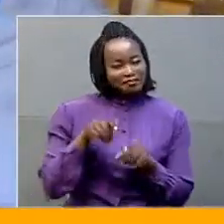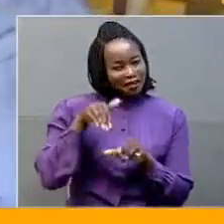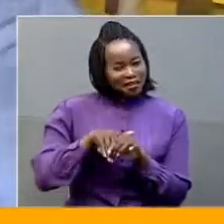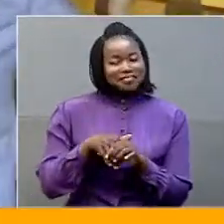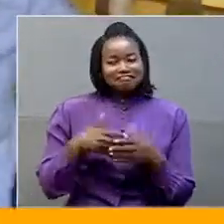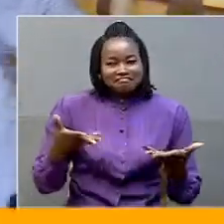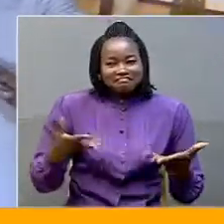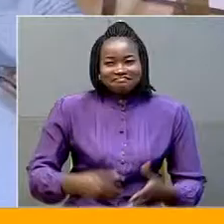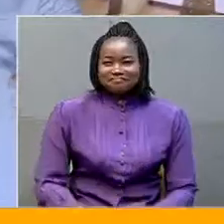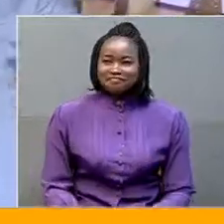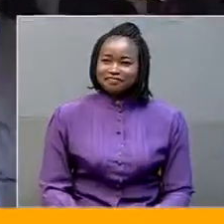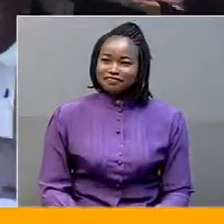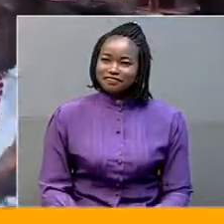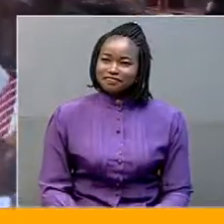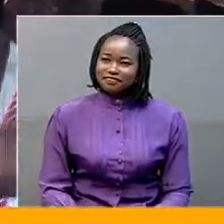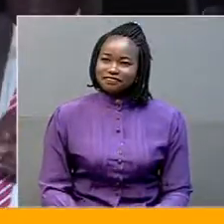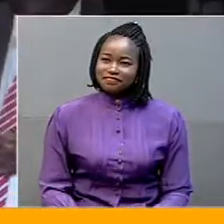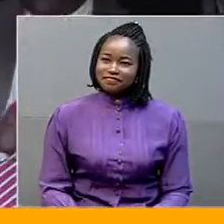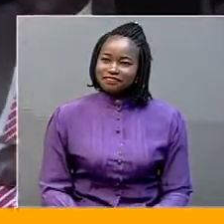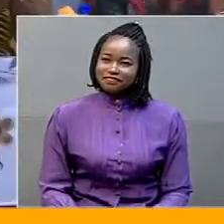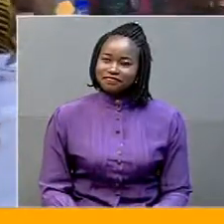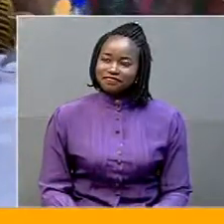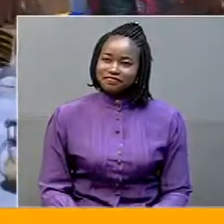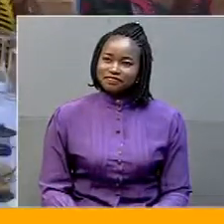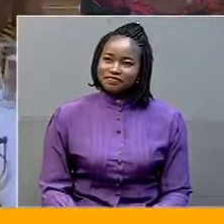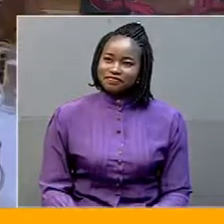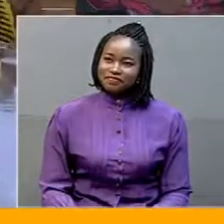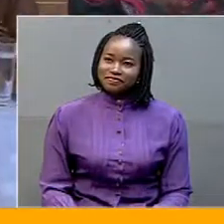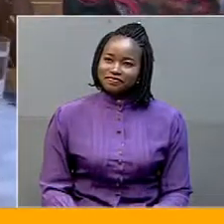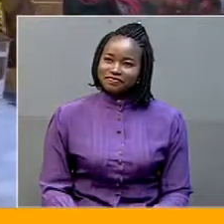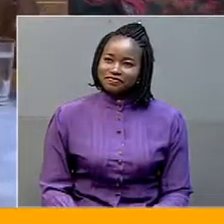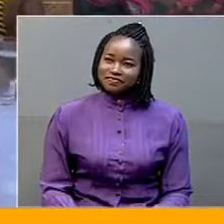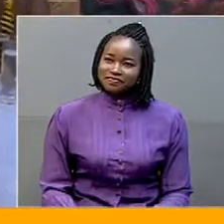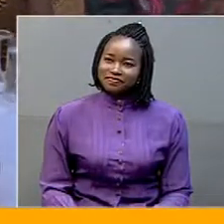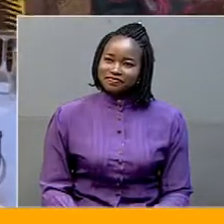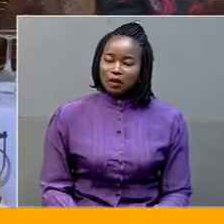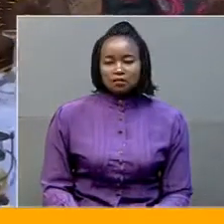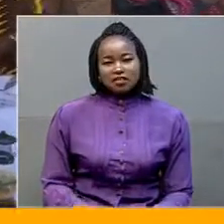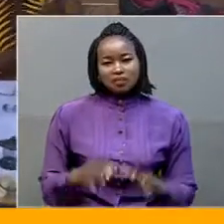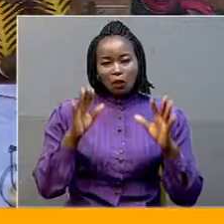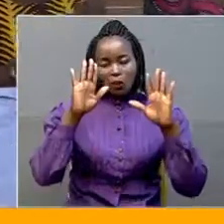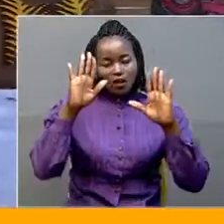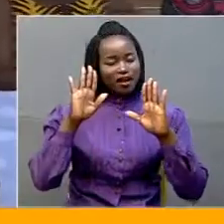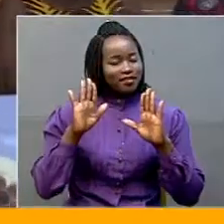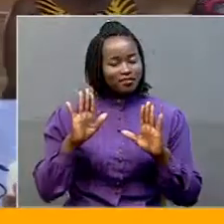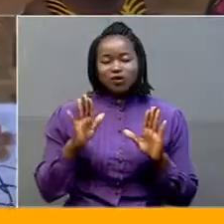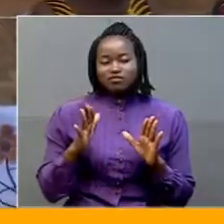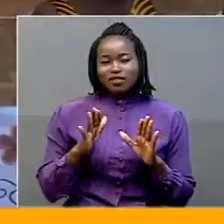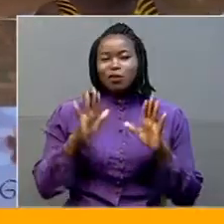Thank you very much. Thank